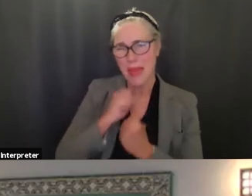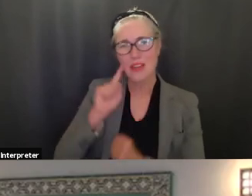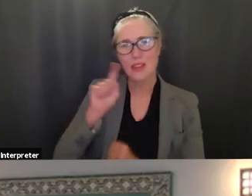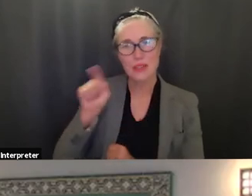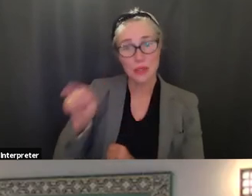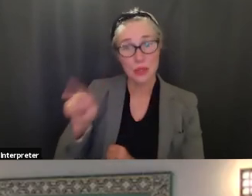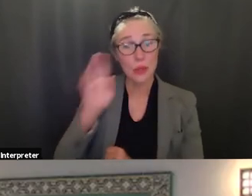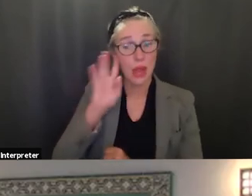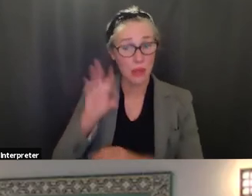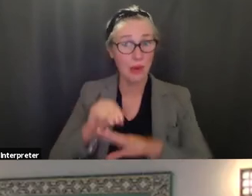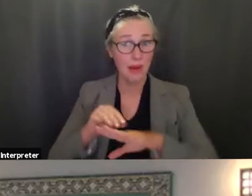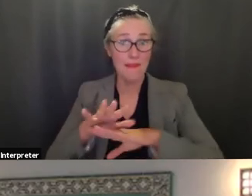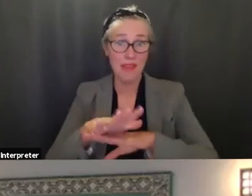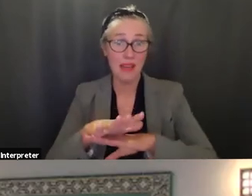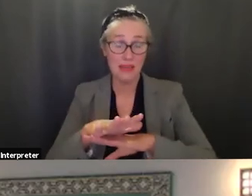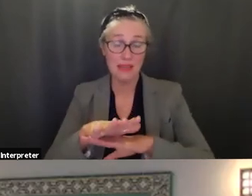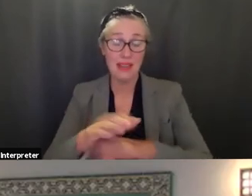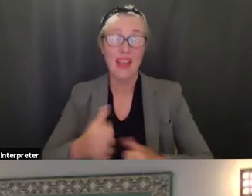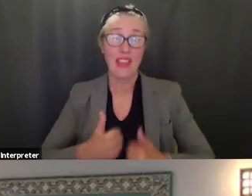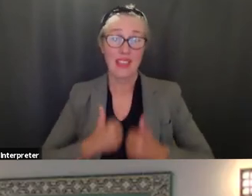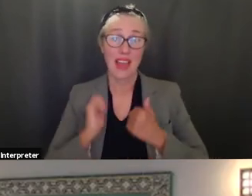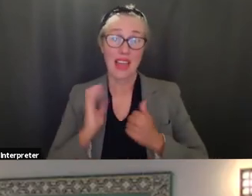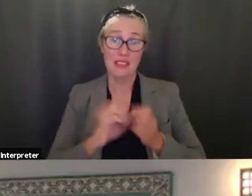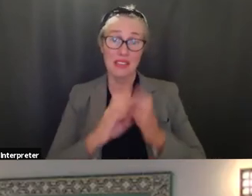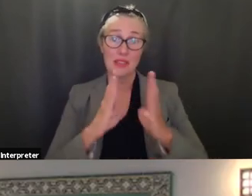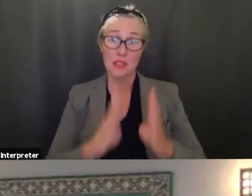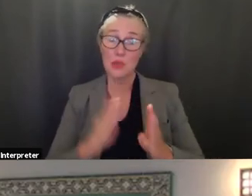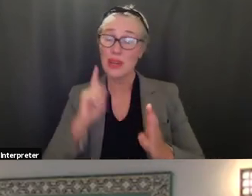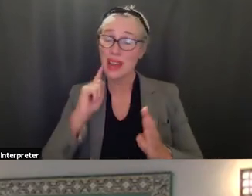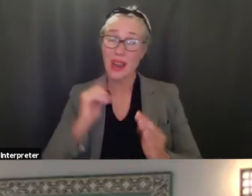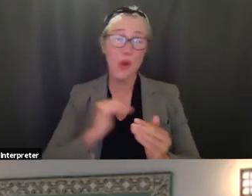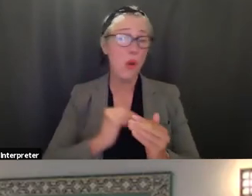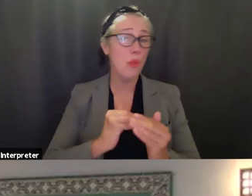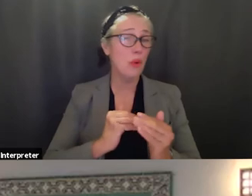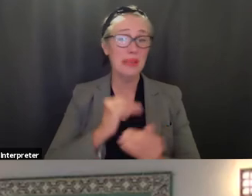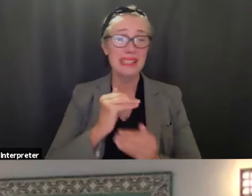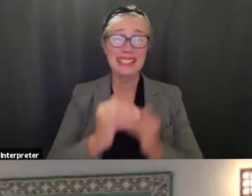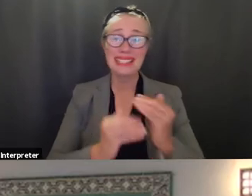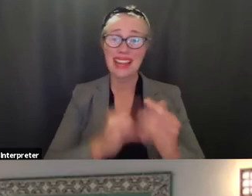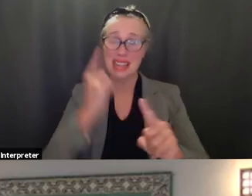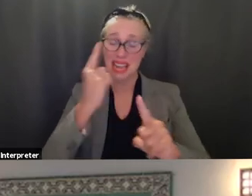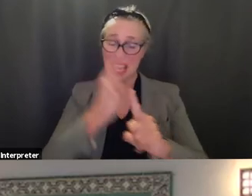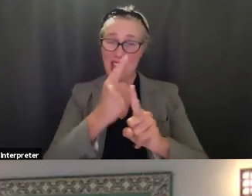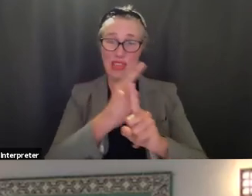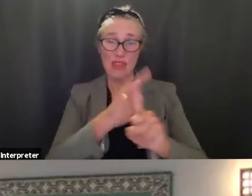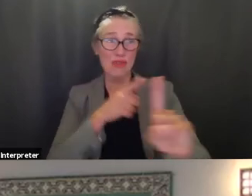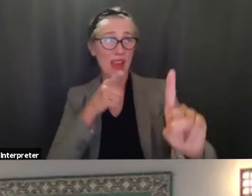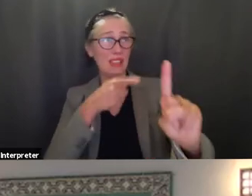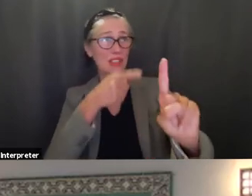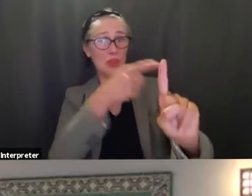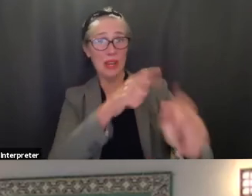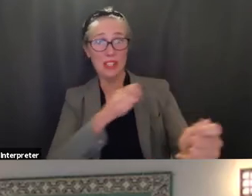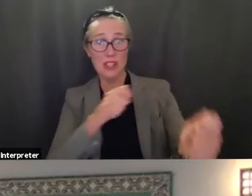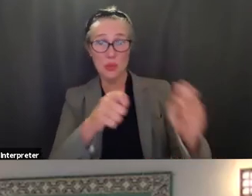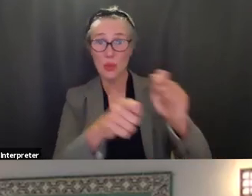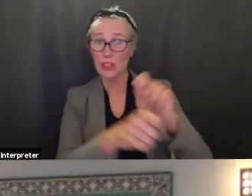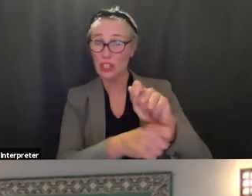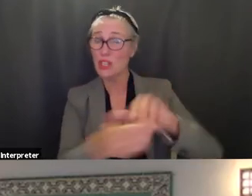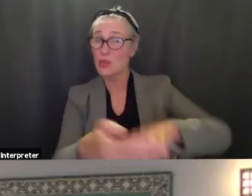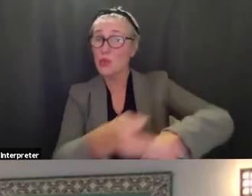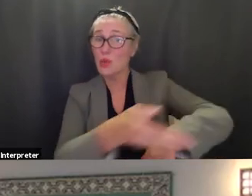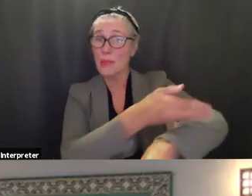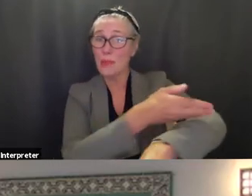lives of our students and and hopefully be a step in the right direction and so i'm just curious because this is this is uh